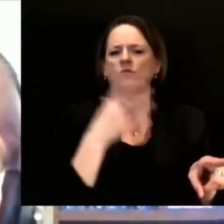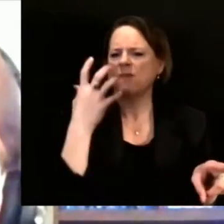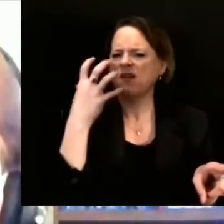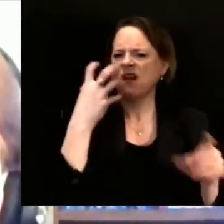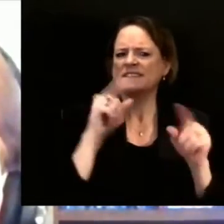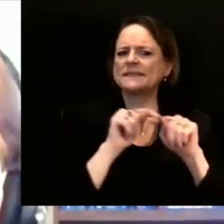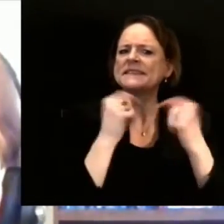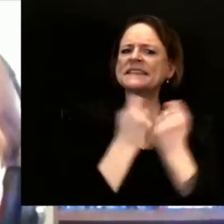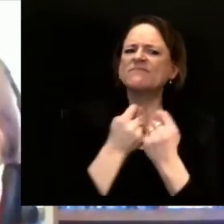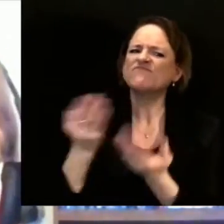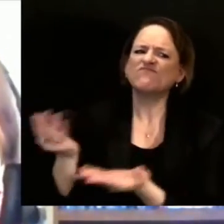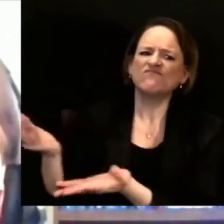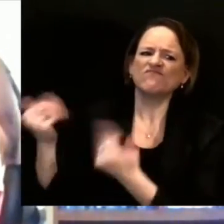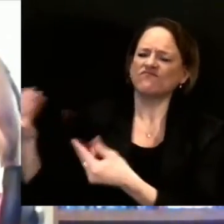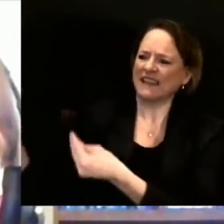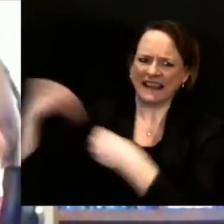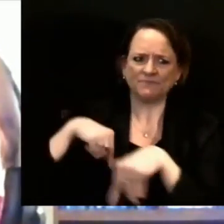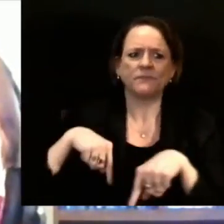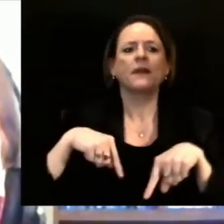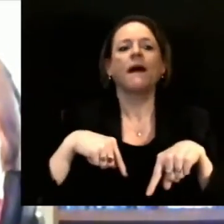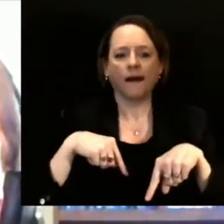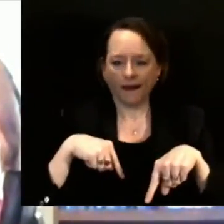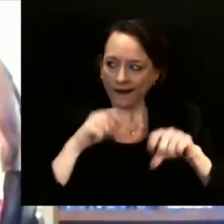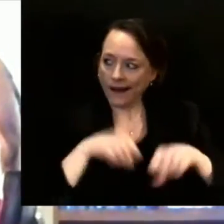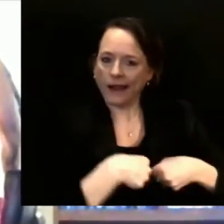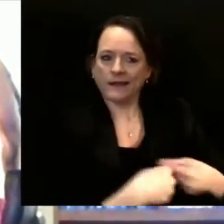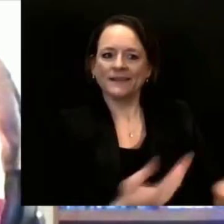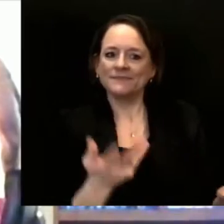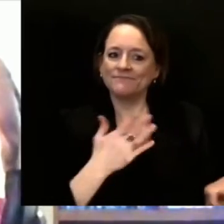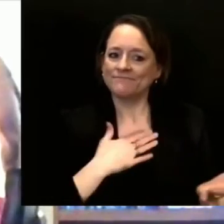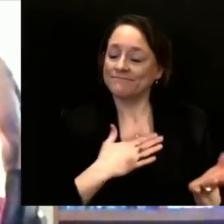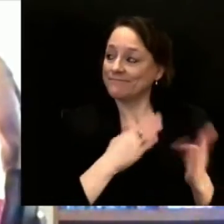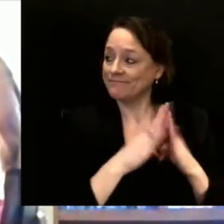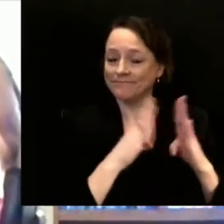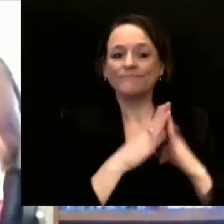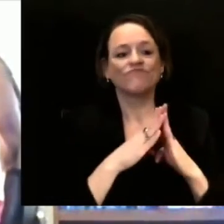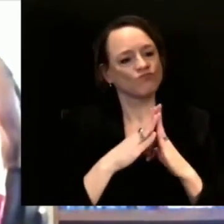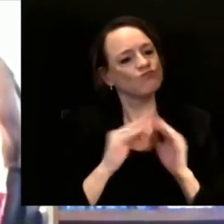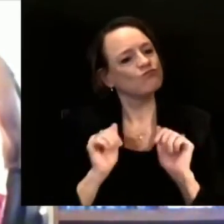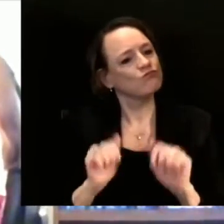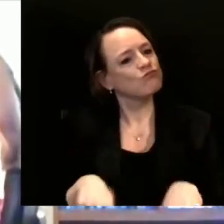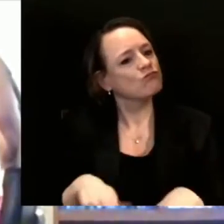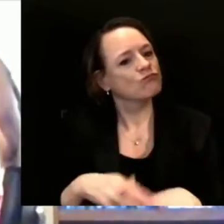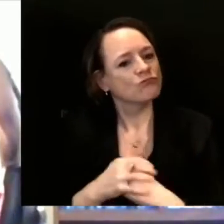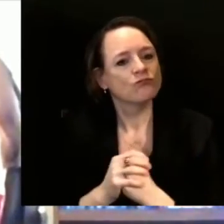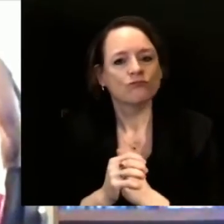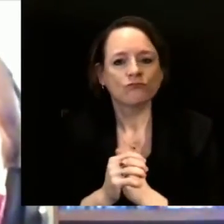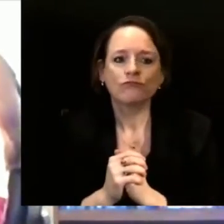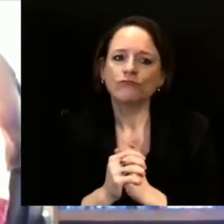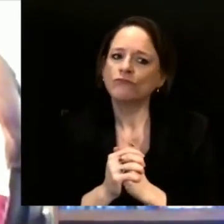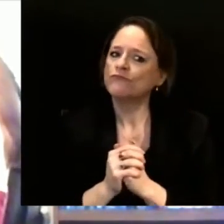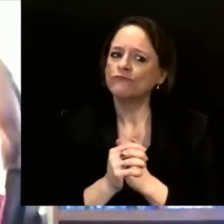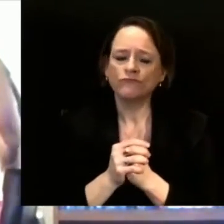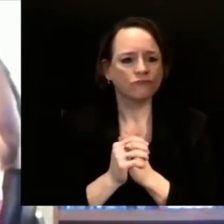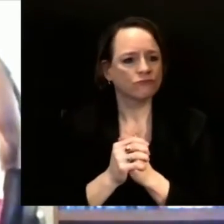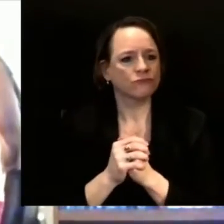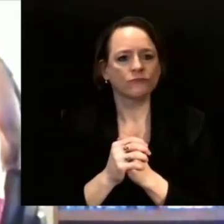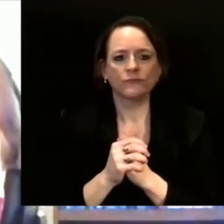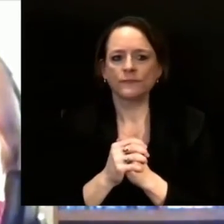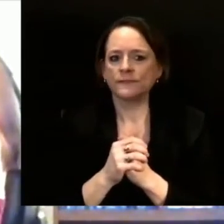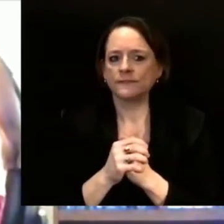to help fill in those gaps and places that are needing further assistance to get